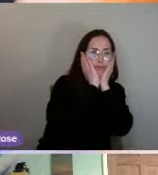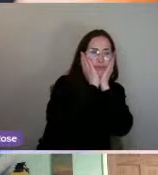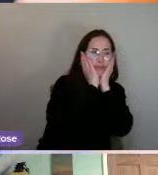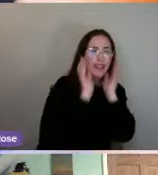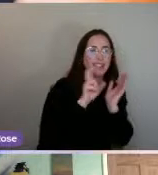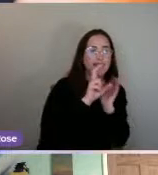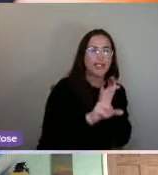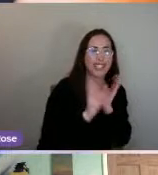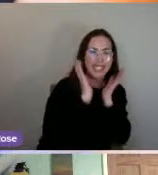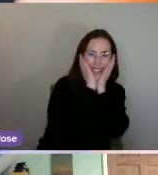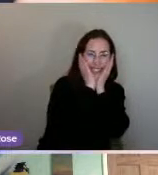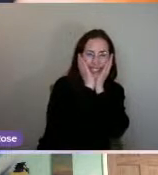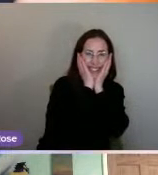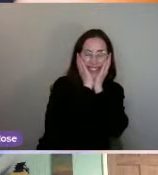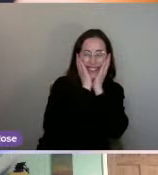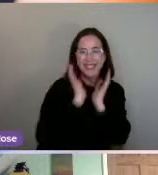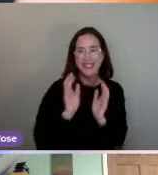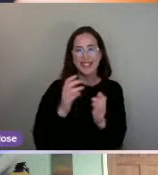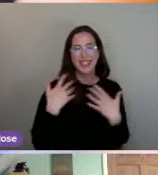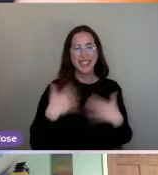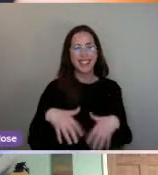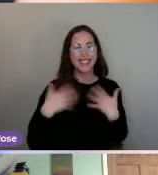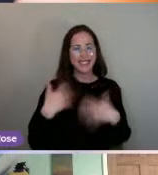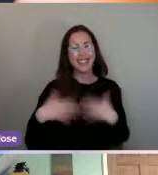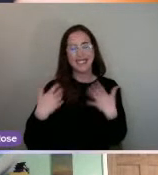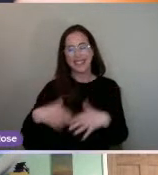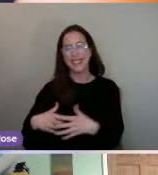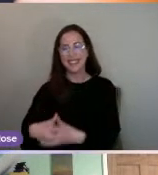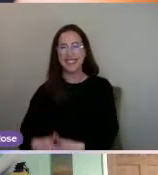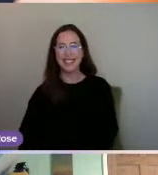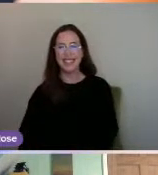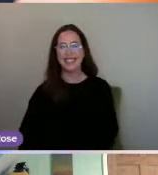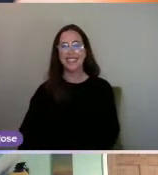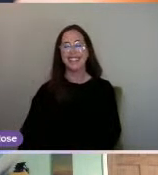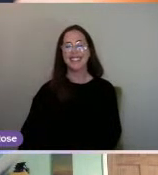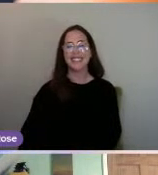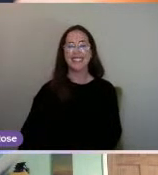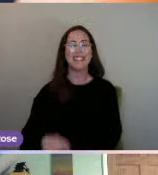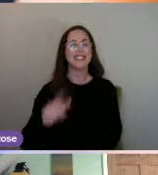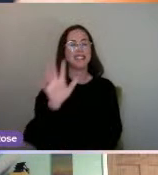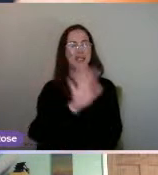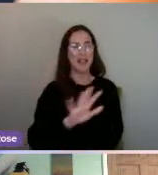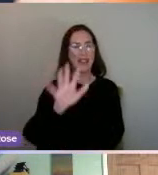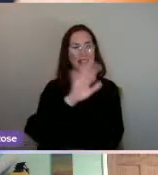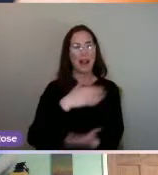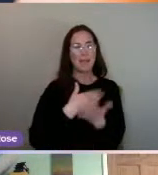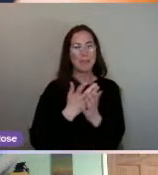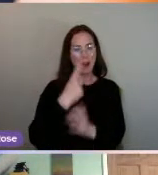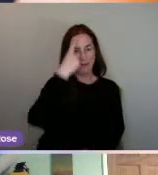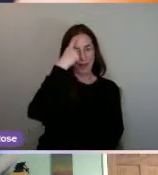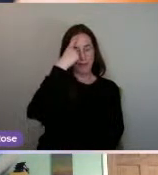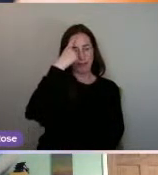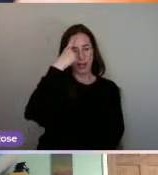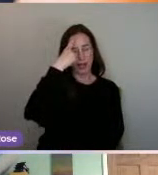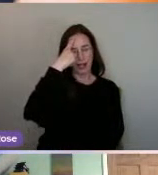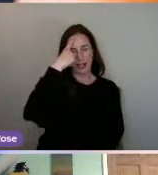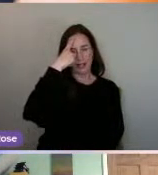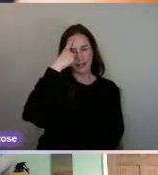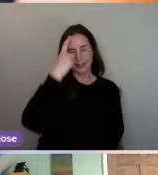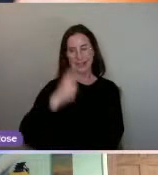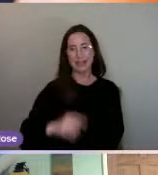Scream. Cool. So, in that part of the brain, the